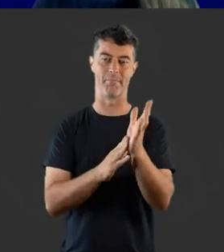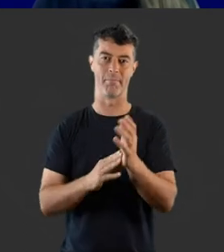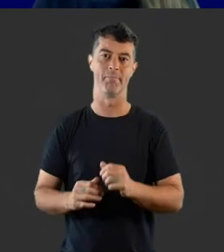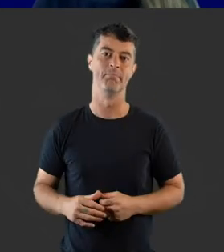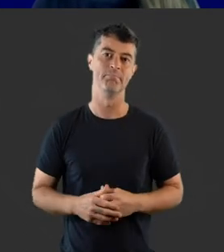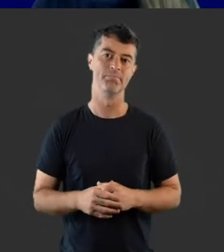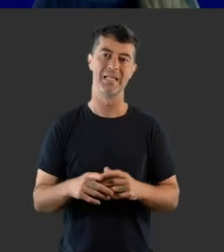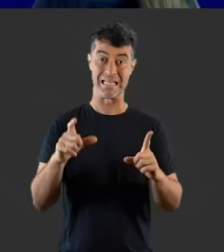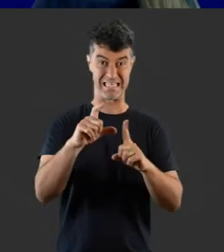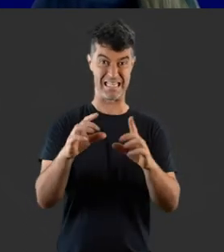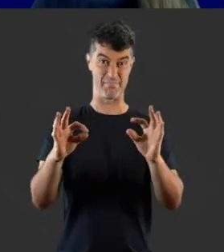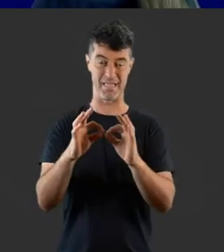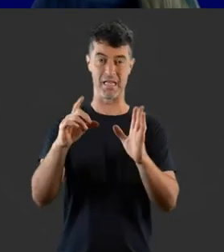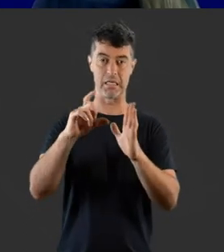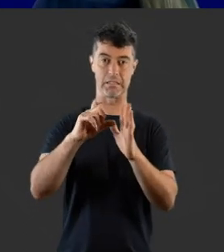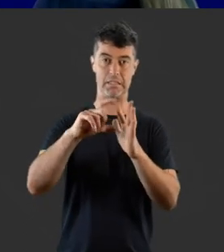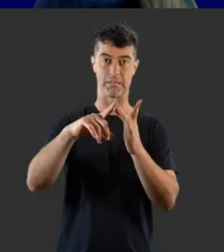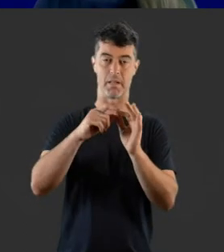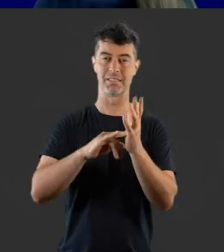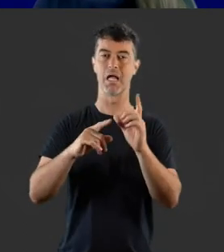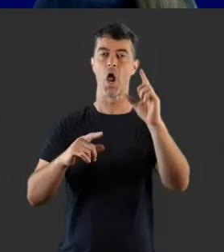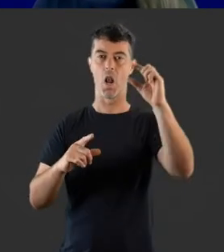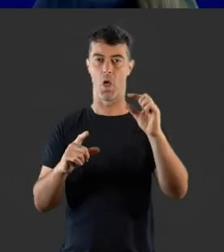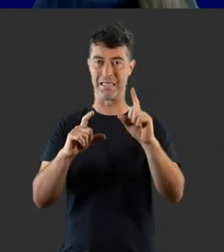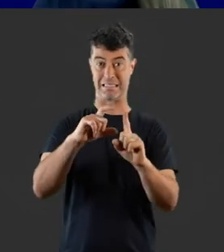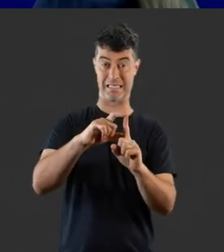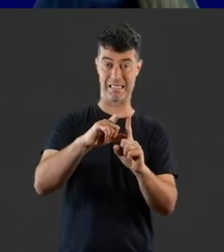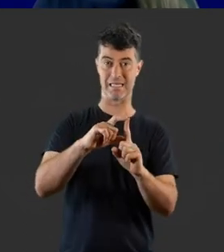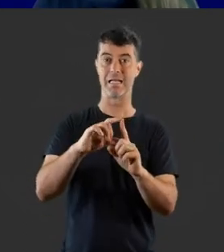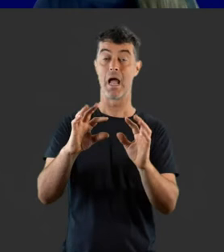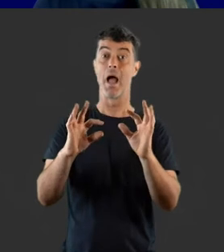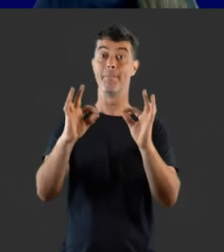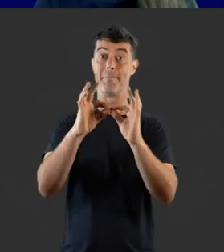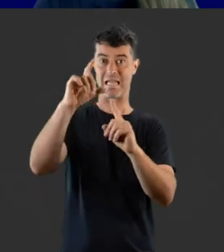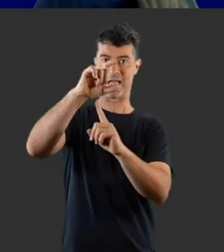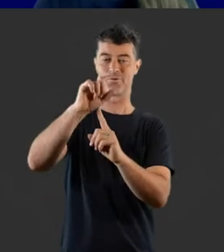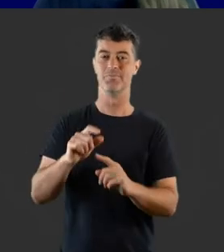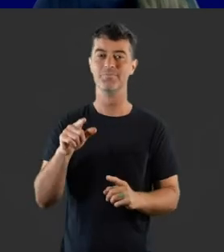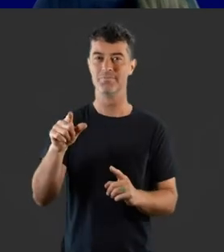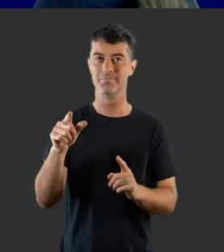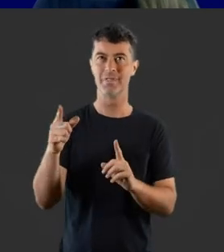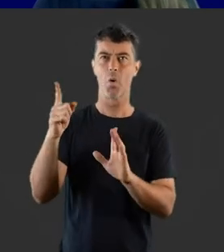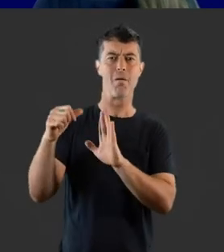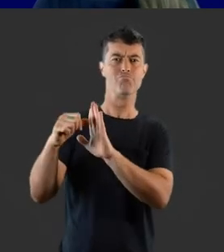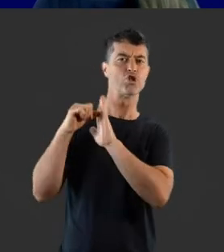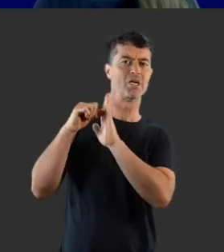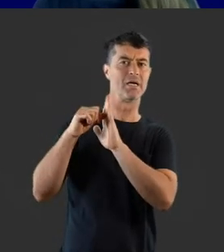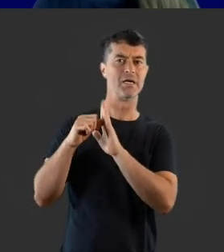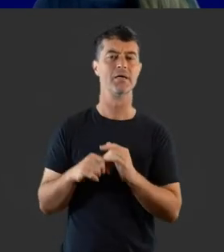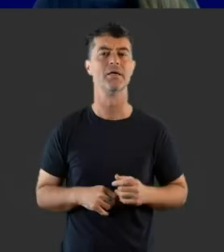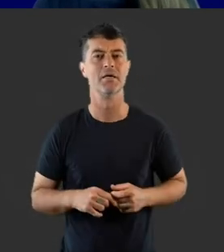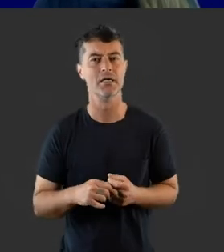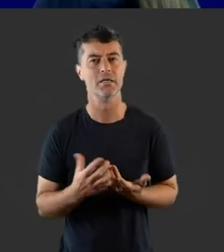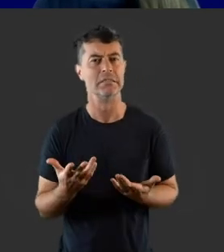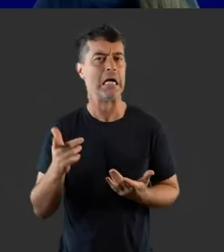Decibels, usually written as db, lowercase d, uppercase b, are a measure of pressure, which